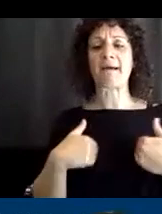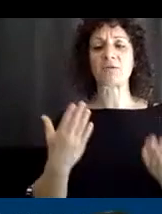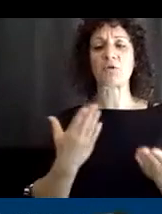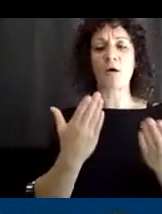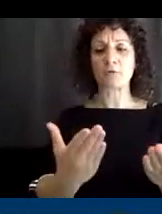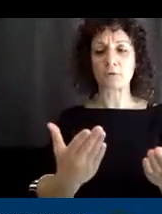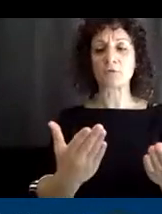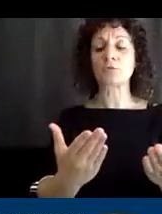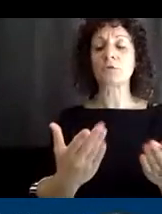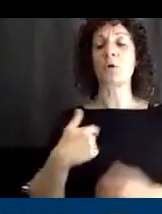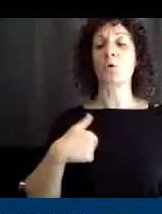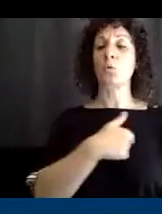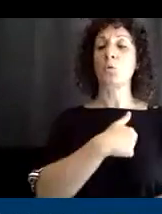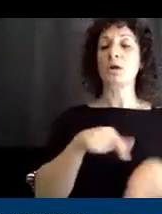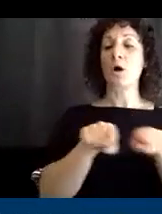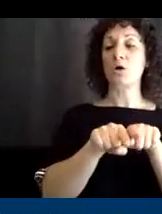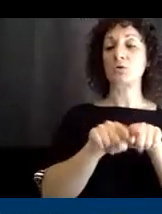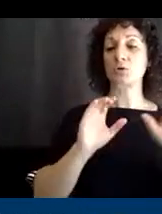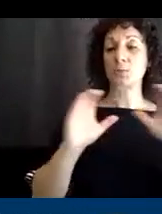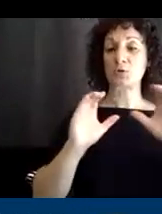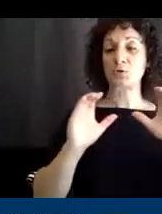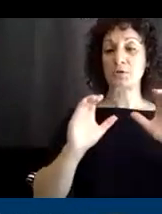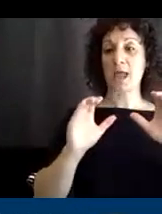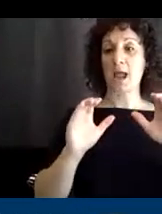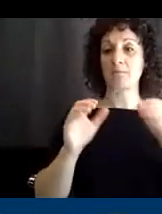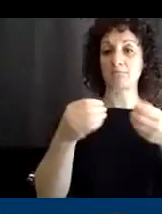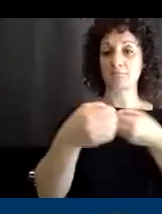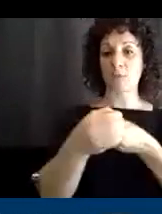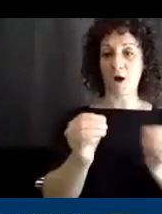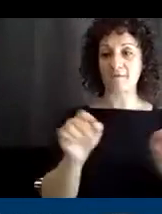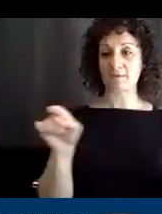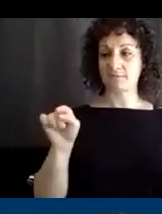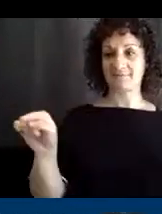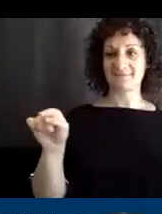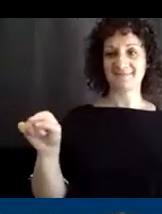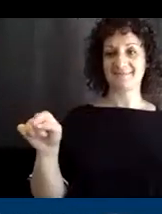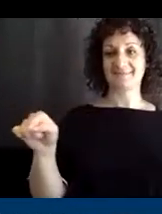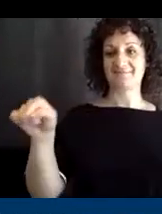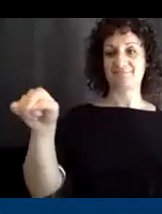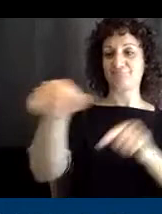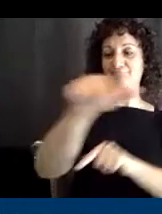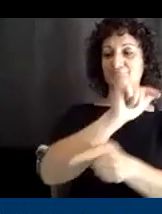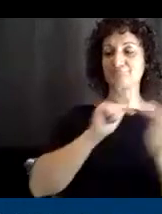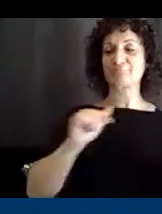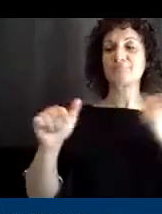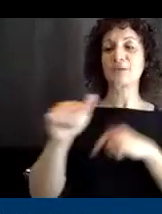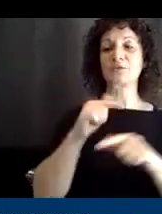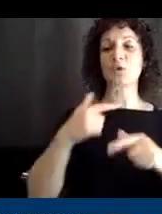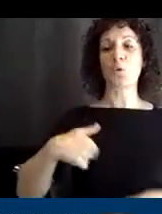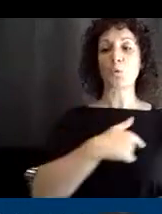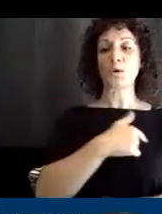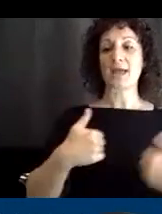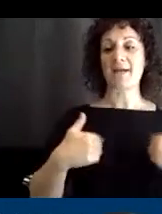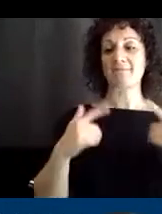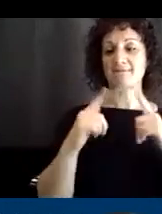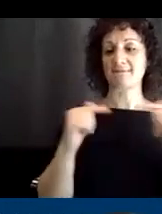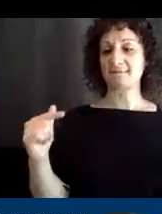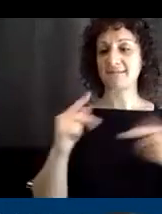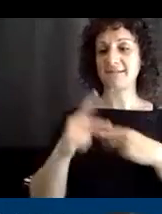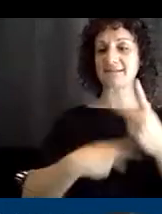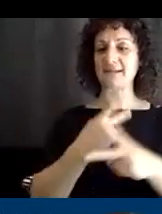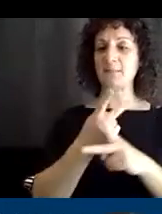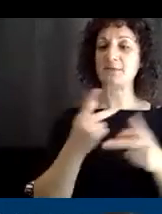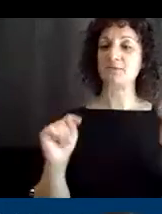communicate, um, between offices. So, um, we all have a lot of different types of toys and things like that. Um,